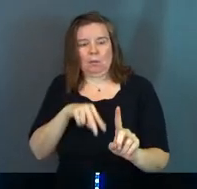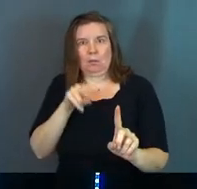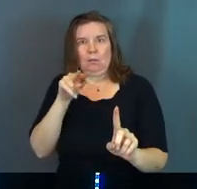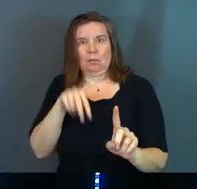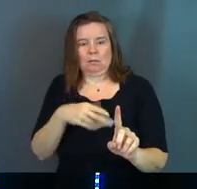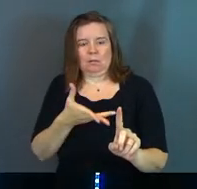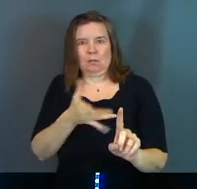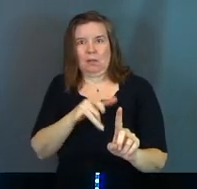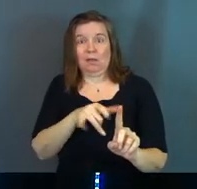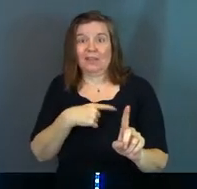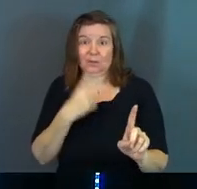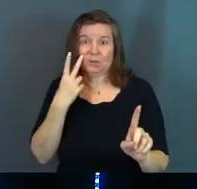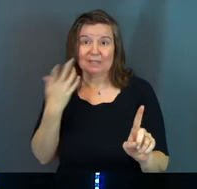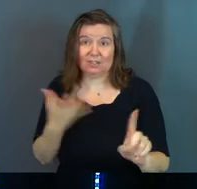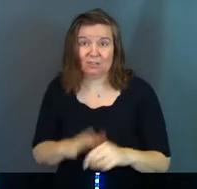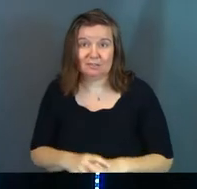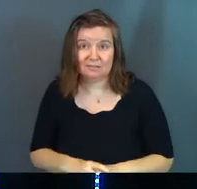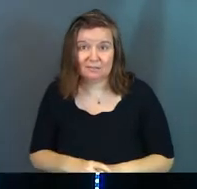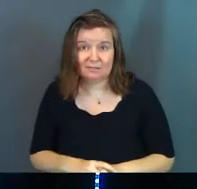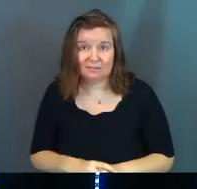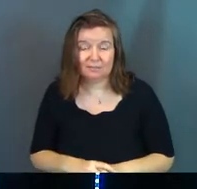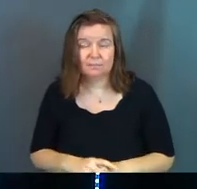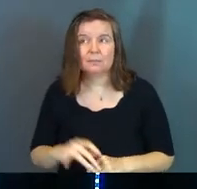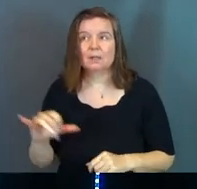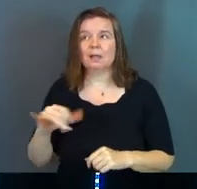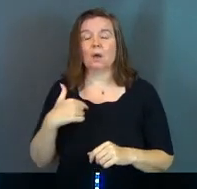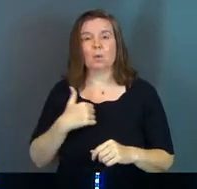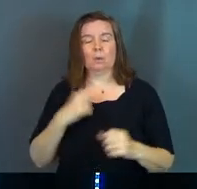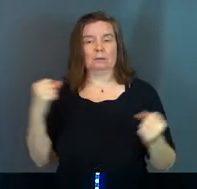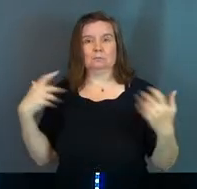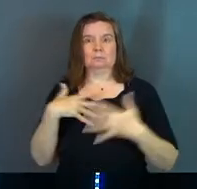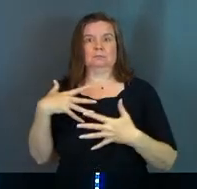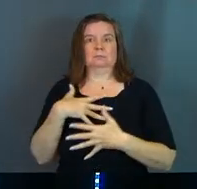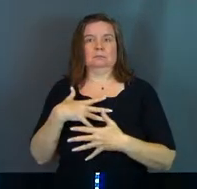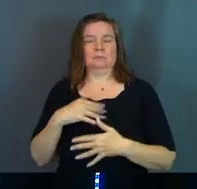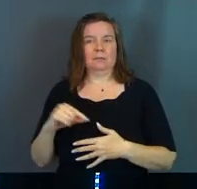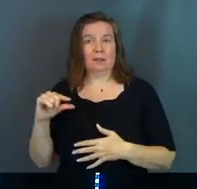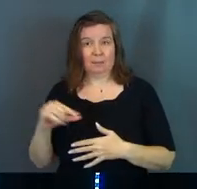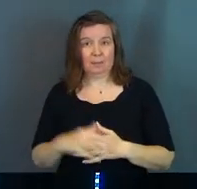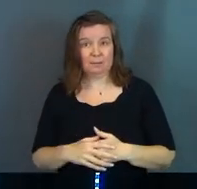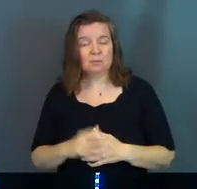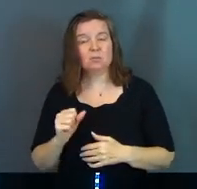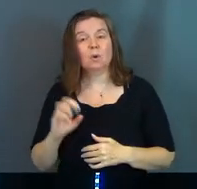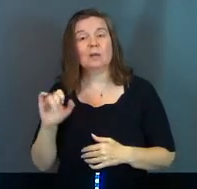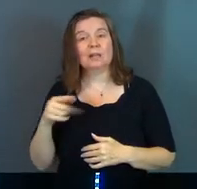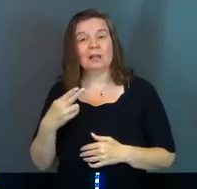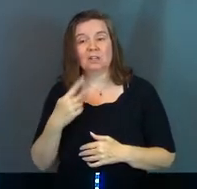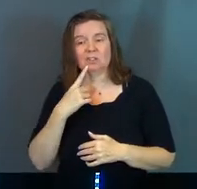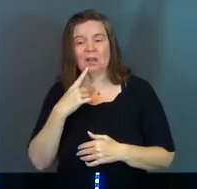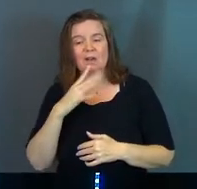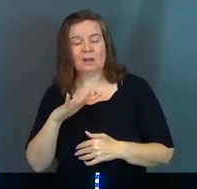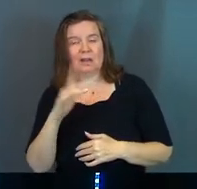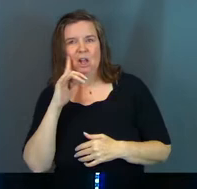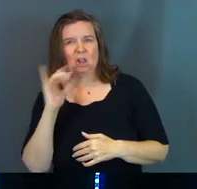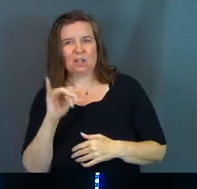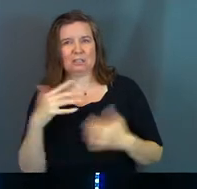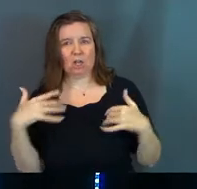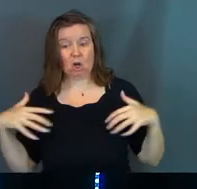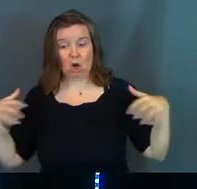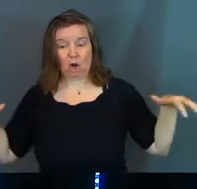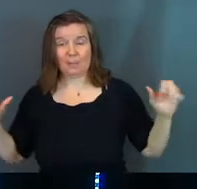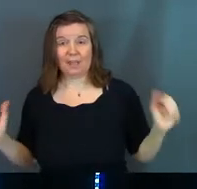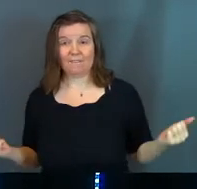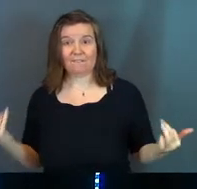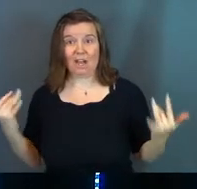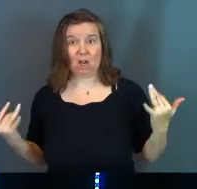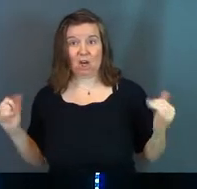at. That's what you see here. Like we kind of freak out a little bit. So Elisha said, hey, it looks like an army of